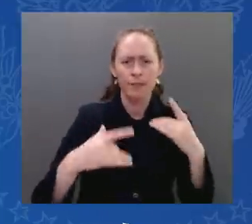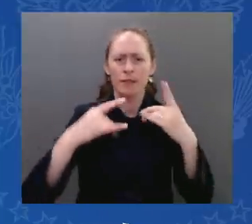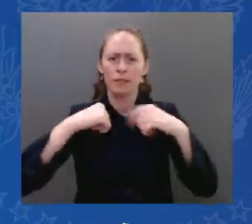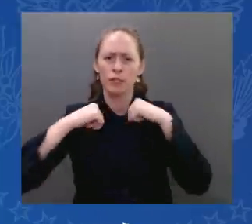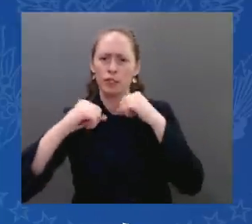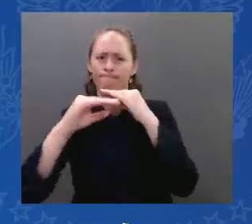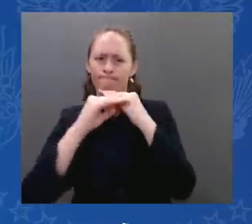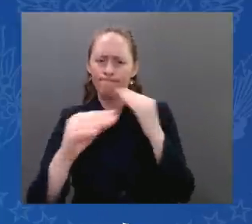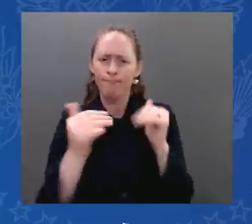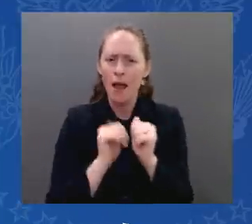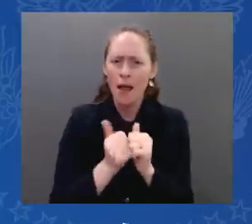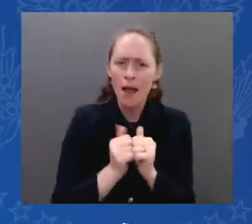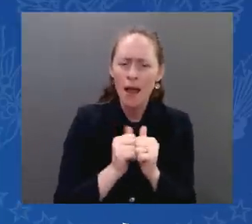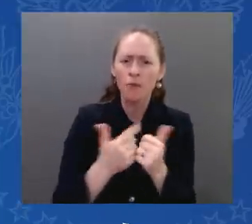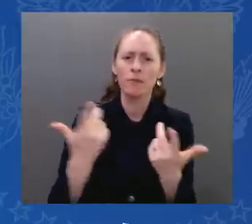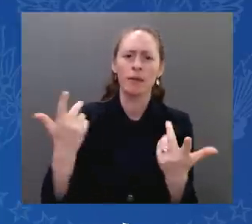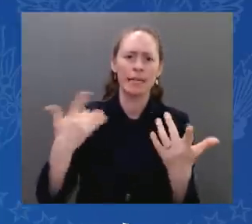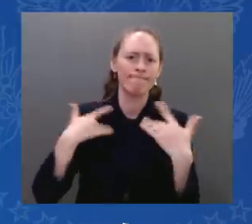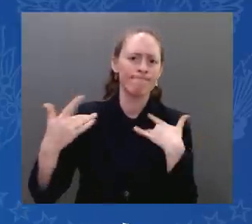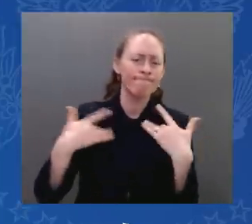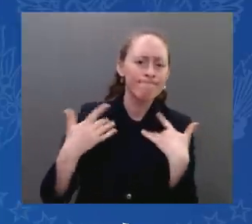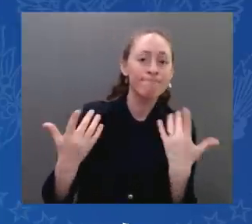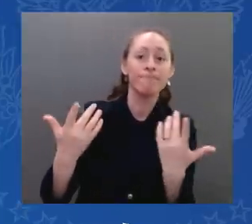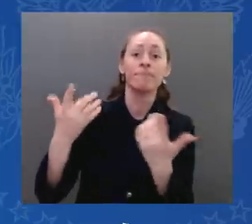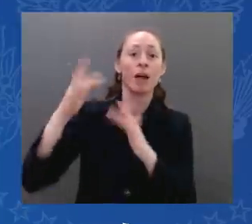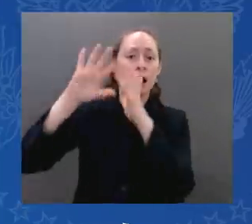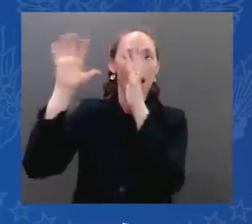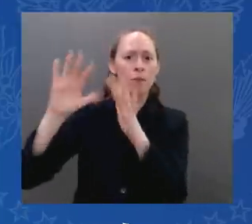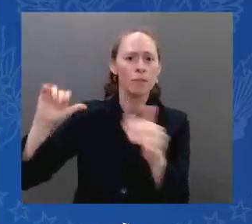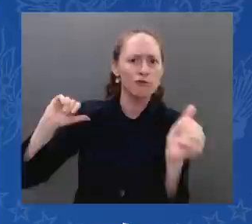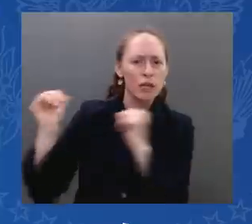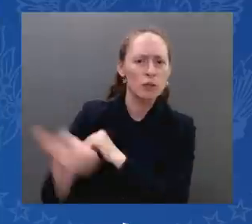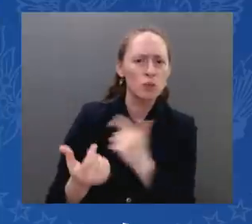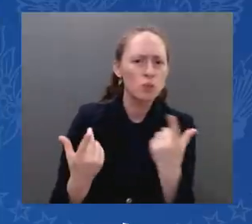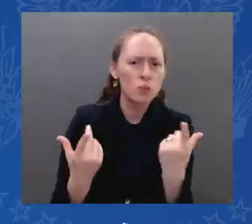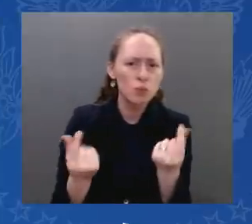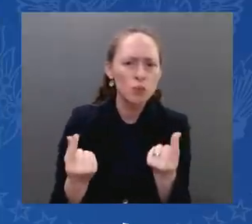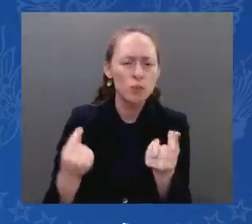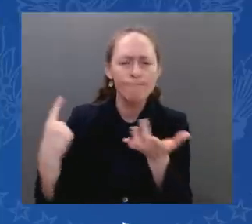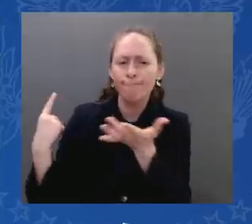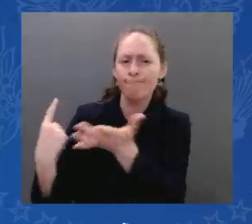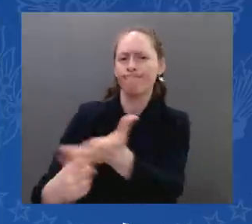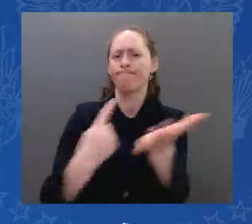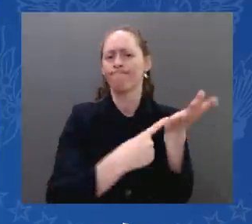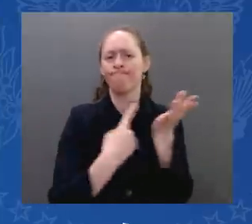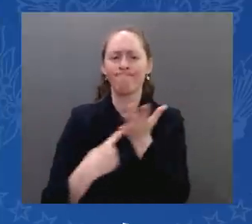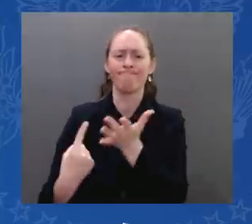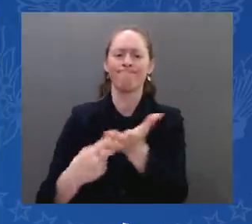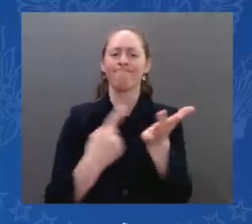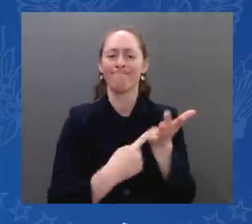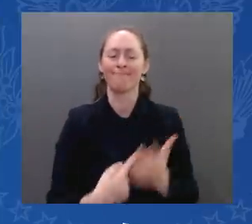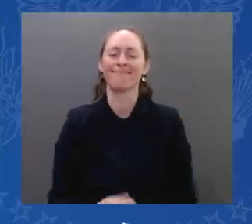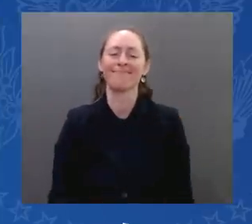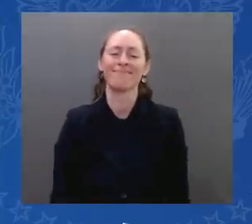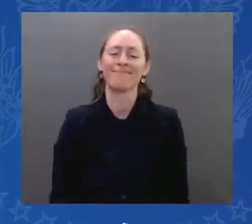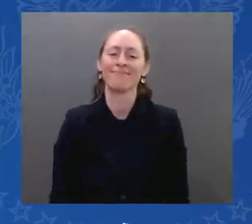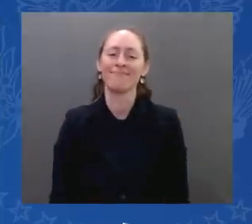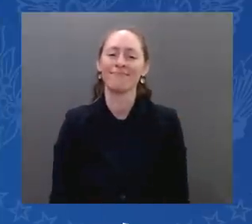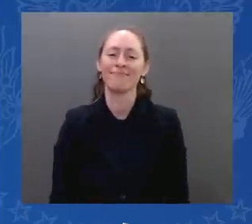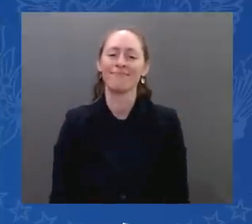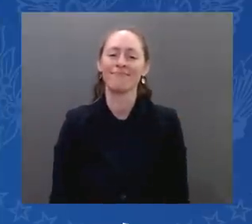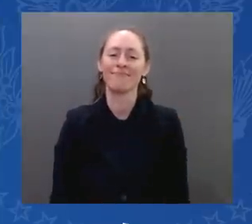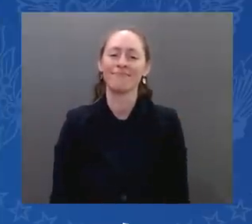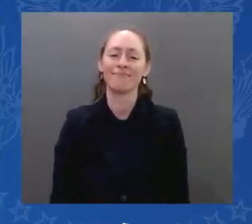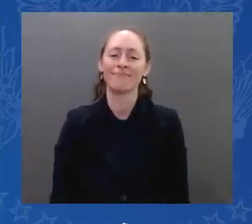place here in Israel this past March. Israel's integration in the region, Israel's peace with its neighbors.